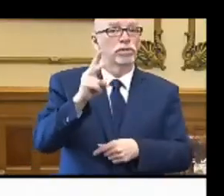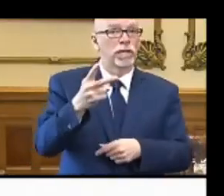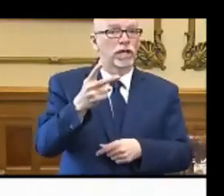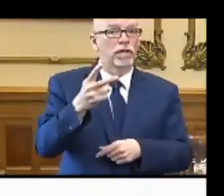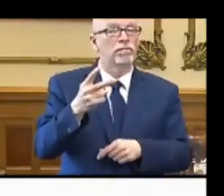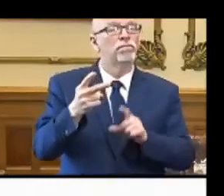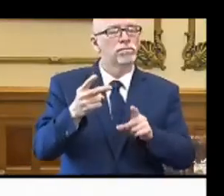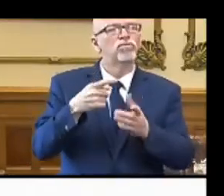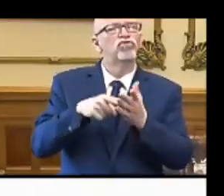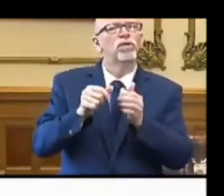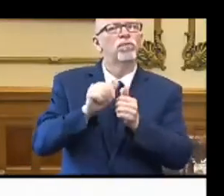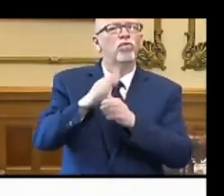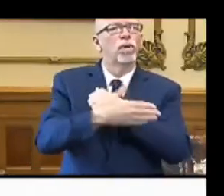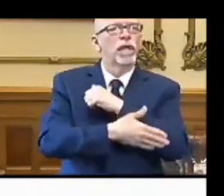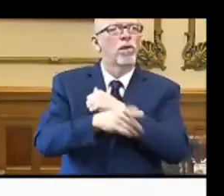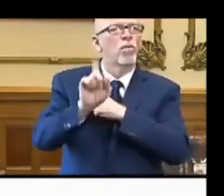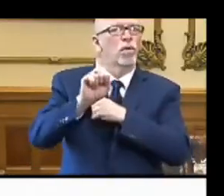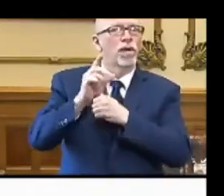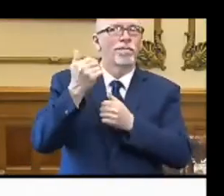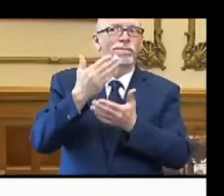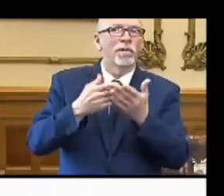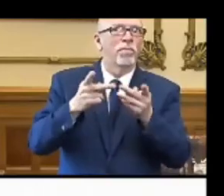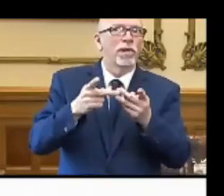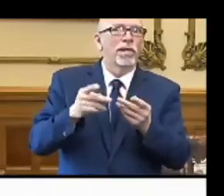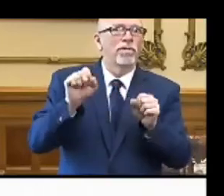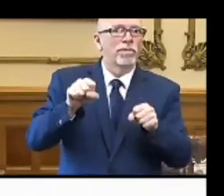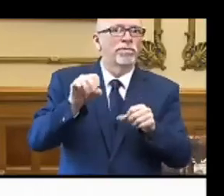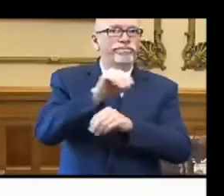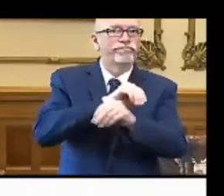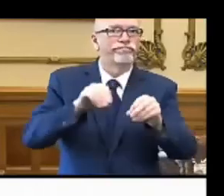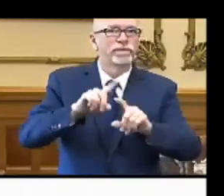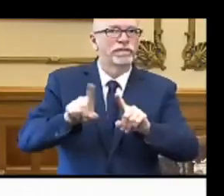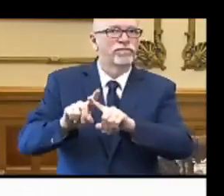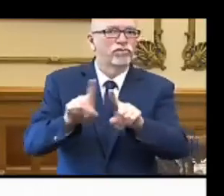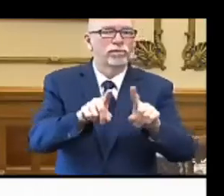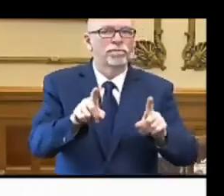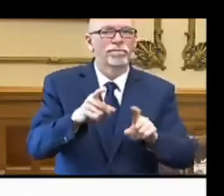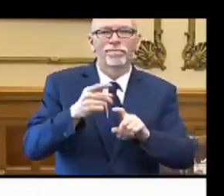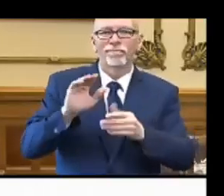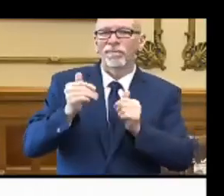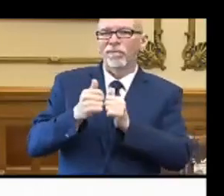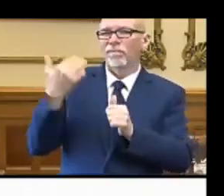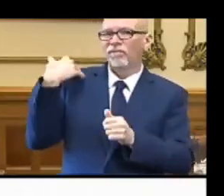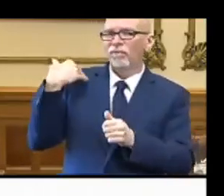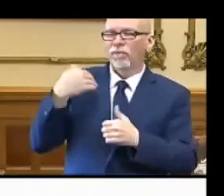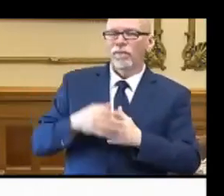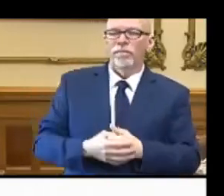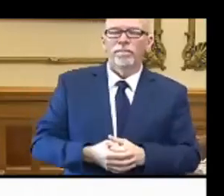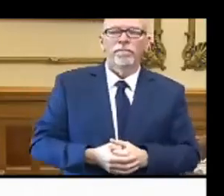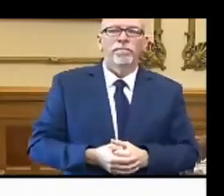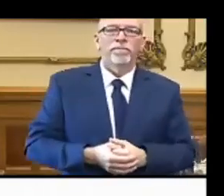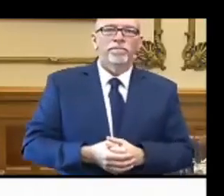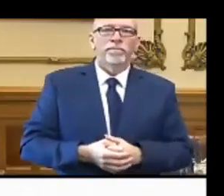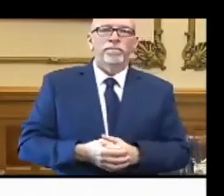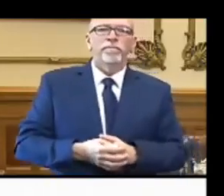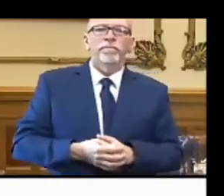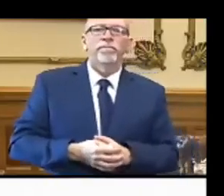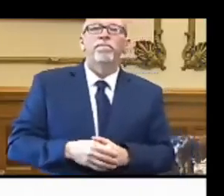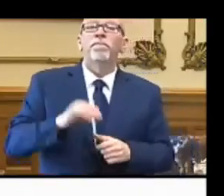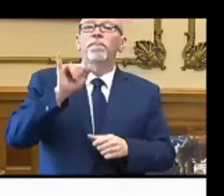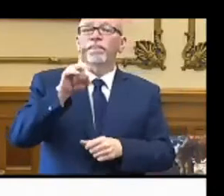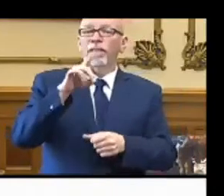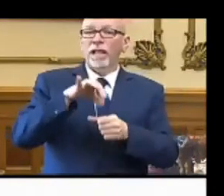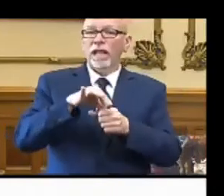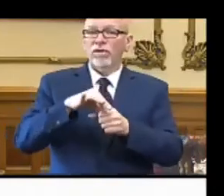and again, check with your county because locations could be different from past elections. The Indiana Election